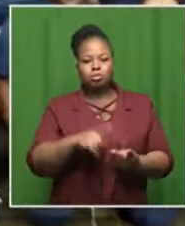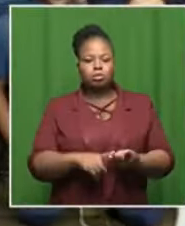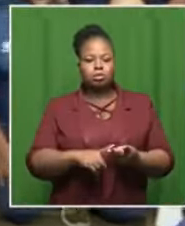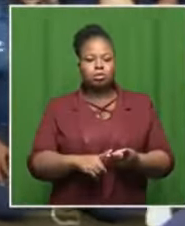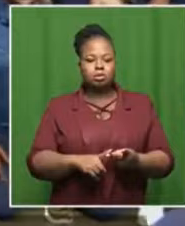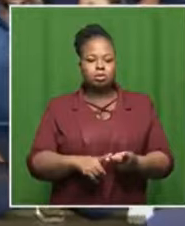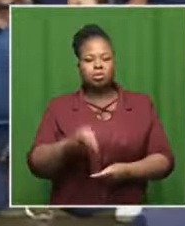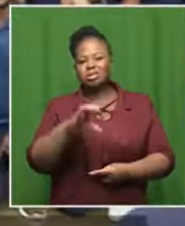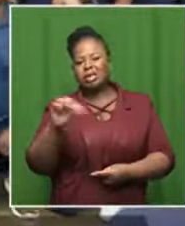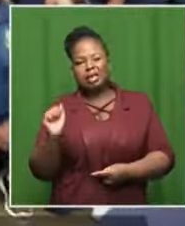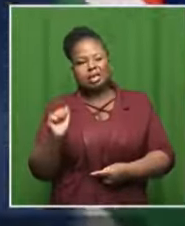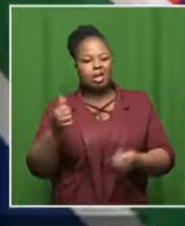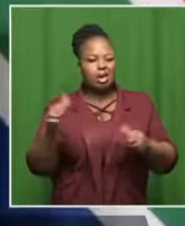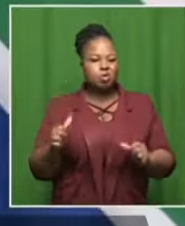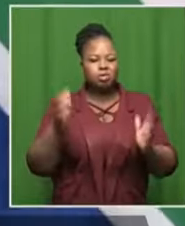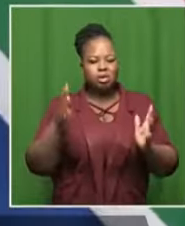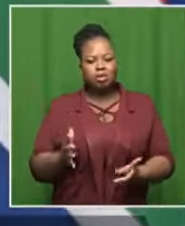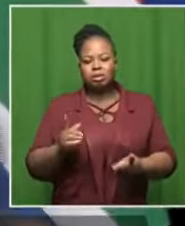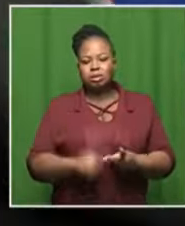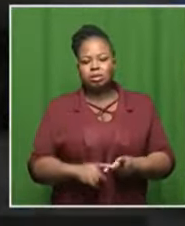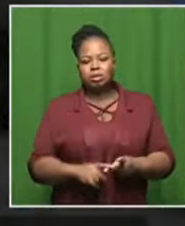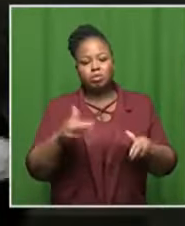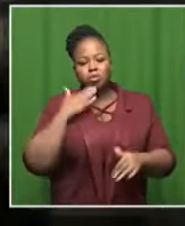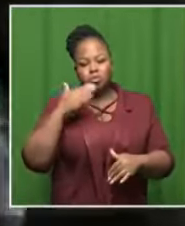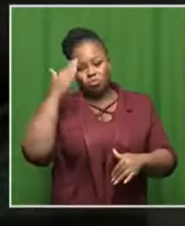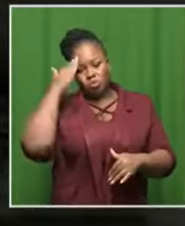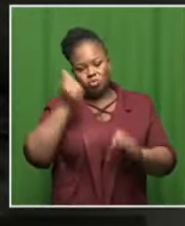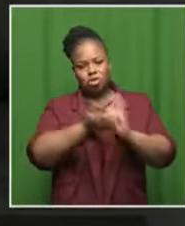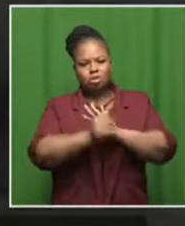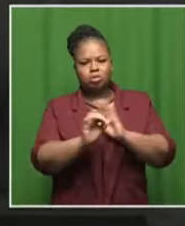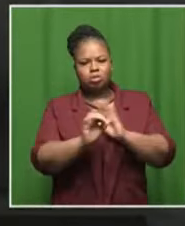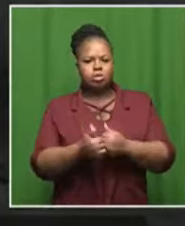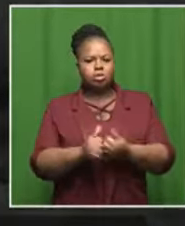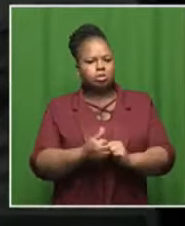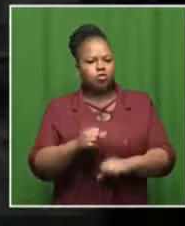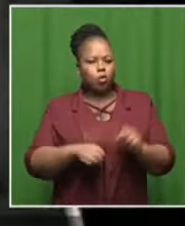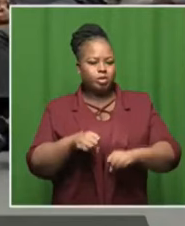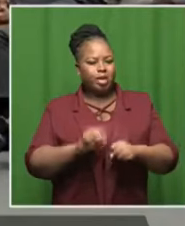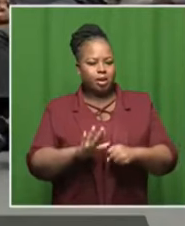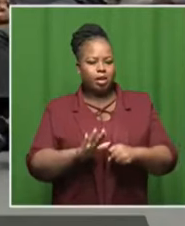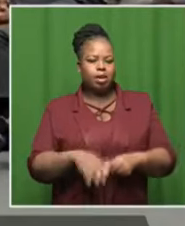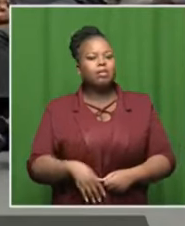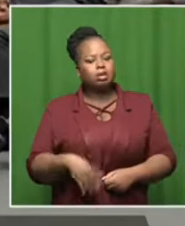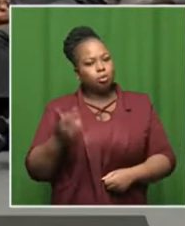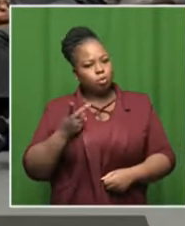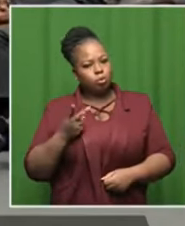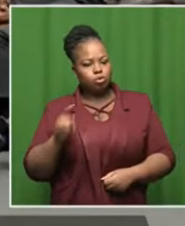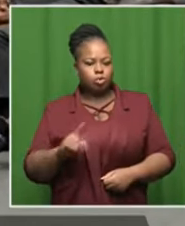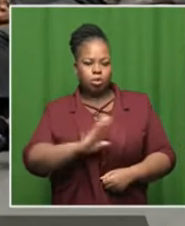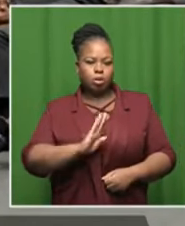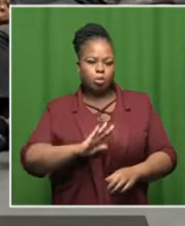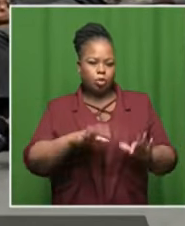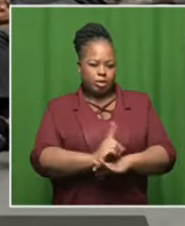the chartered accountants there we've got people that know the sport of spinning so there's a temporary board that has been put there